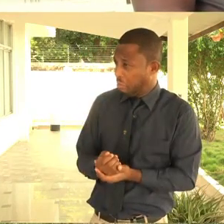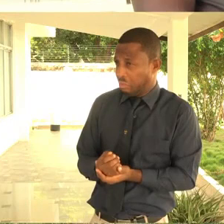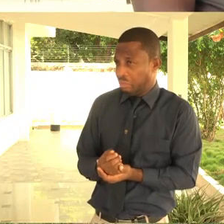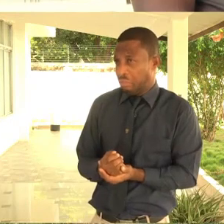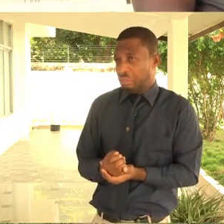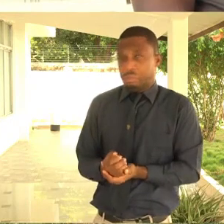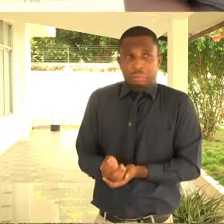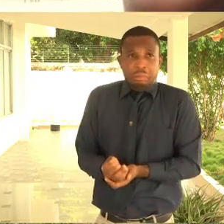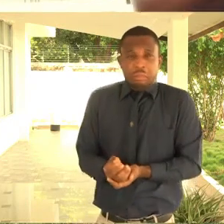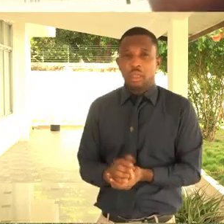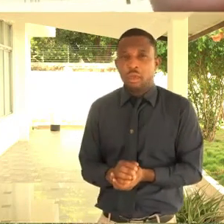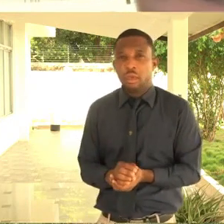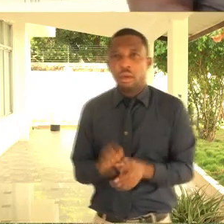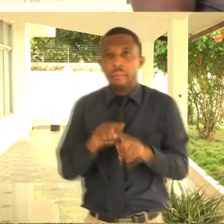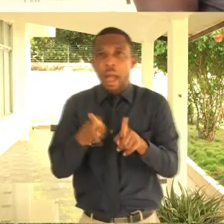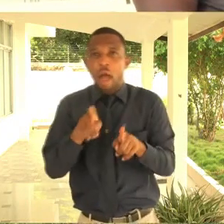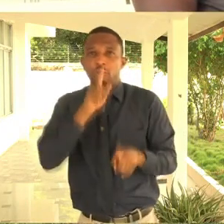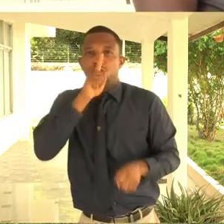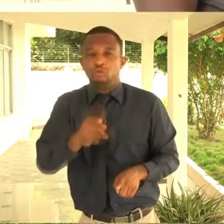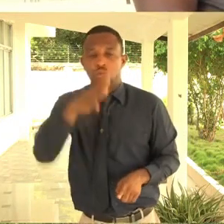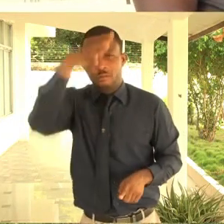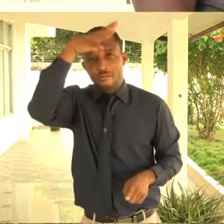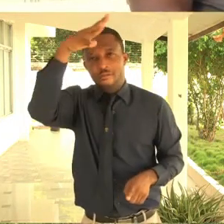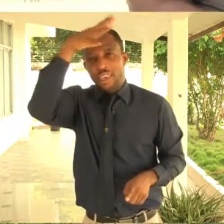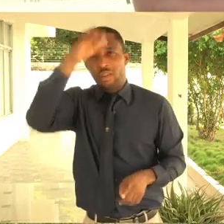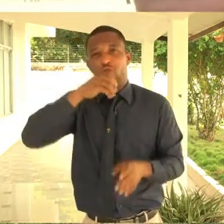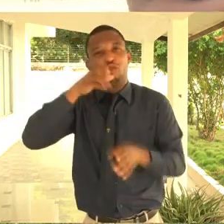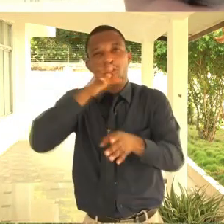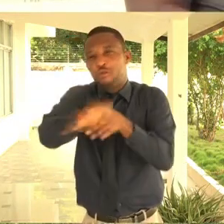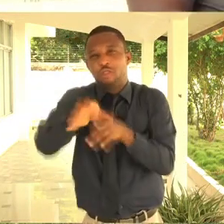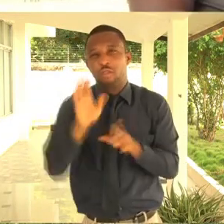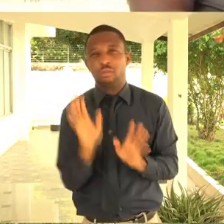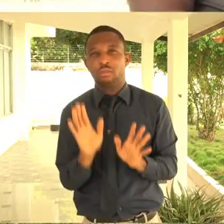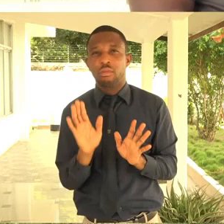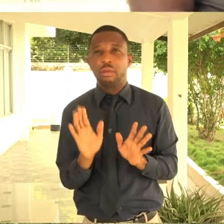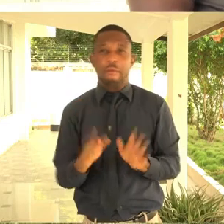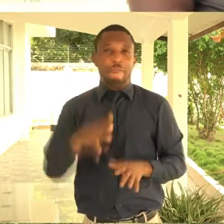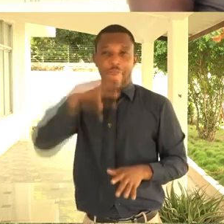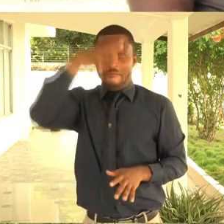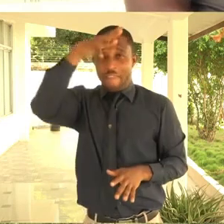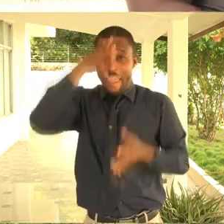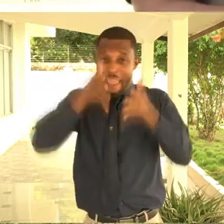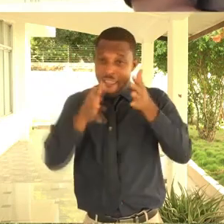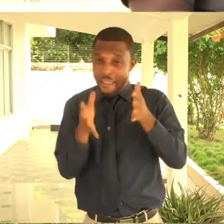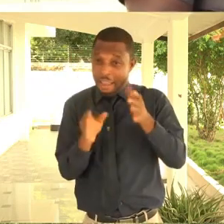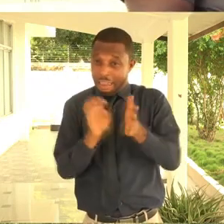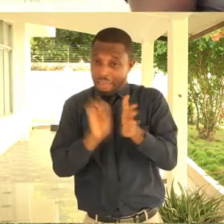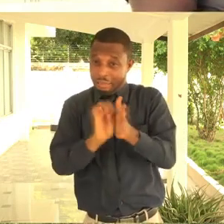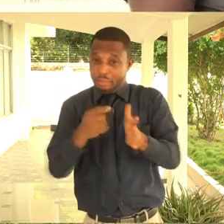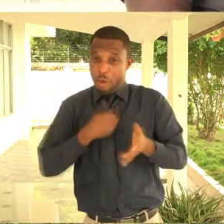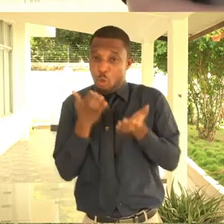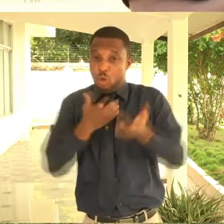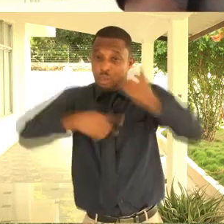you to do what he wants you to do. You know, we had that freedom in the house to explore